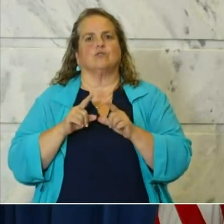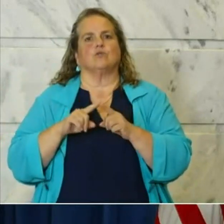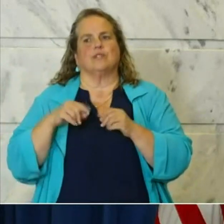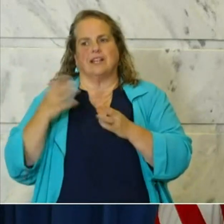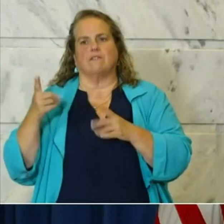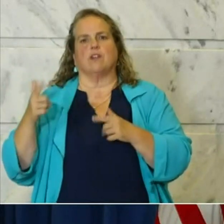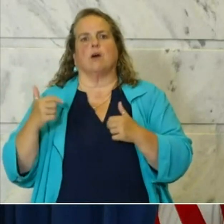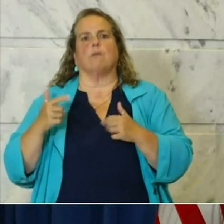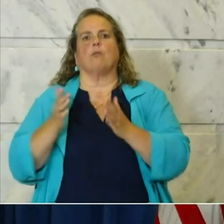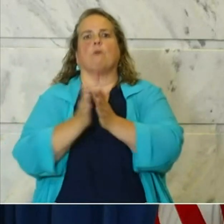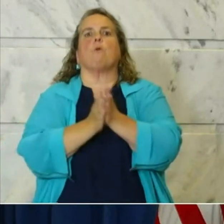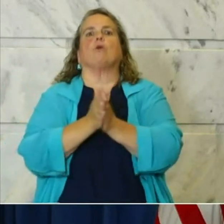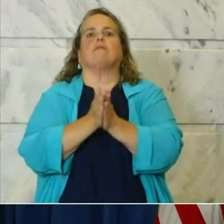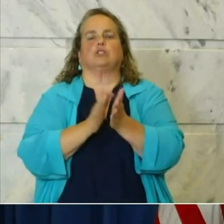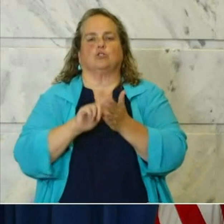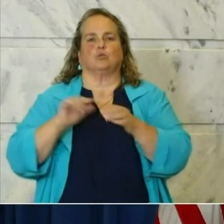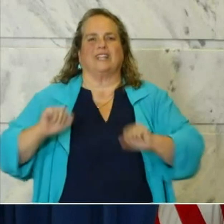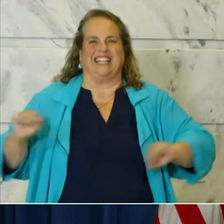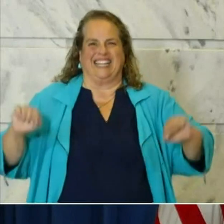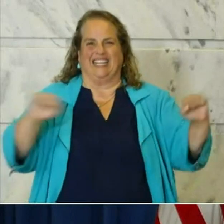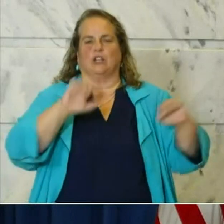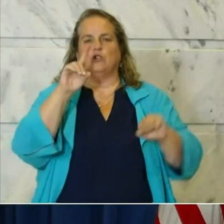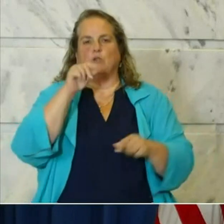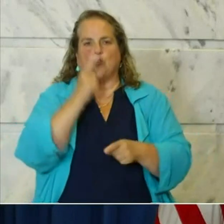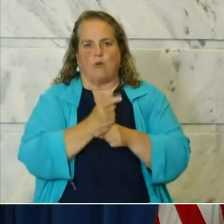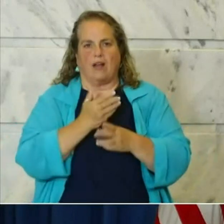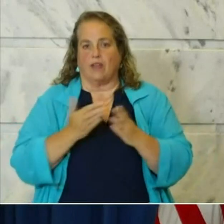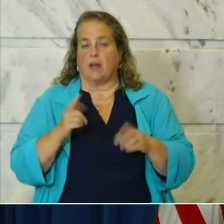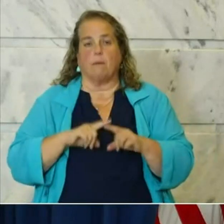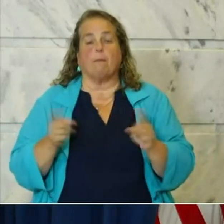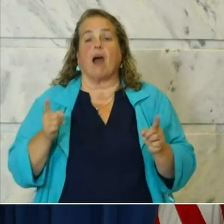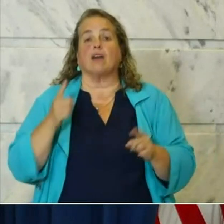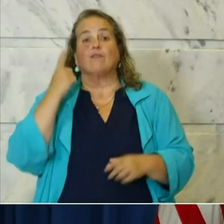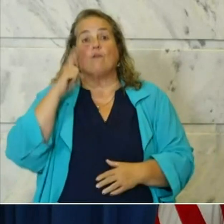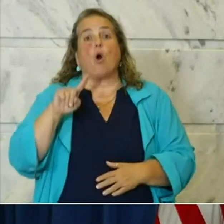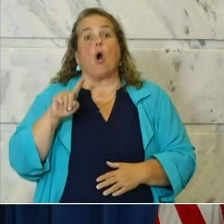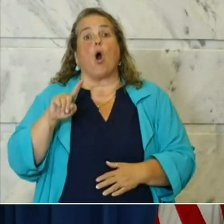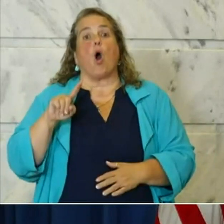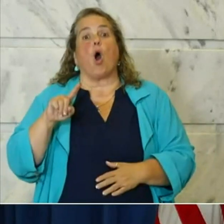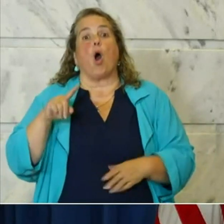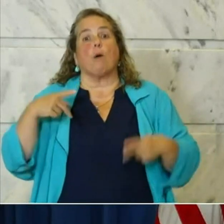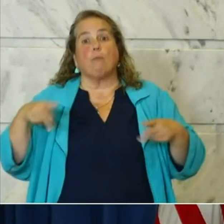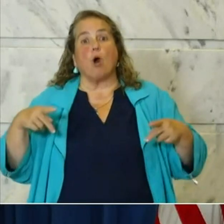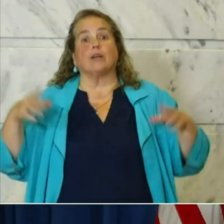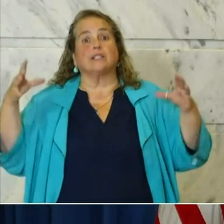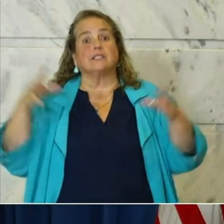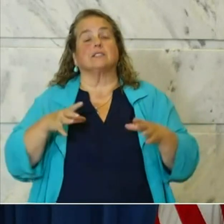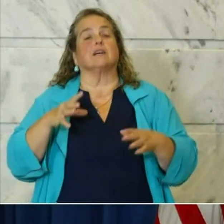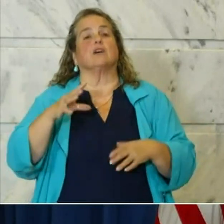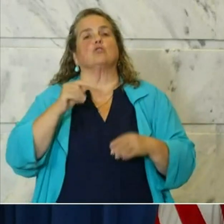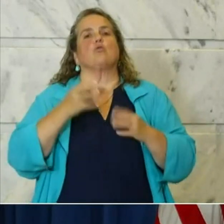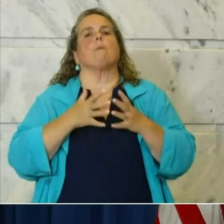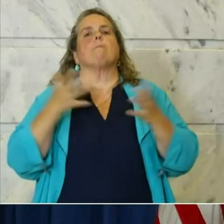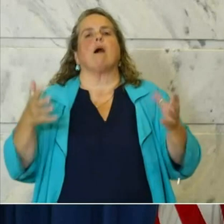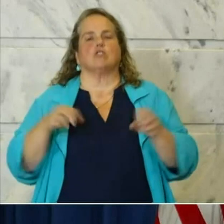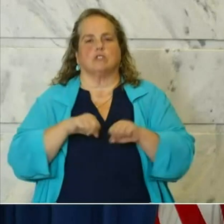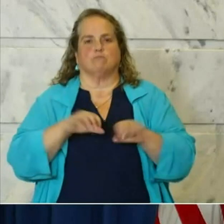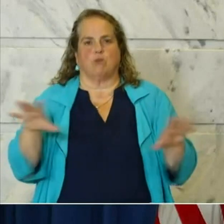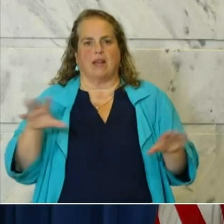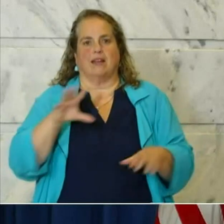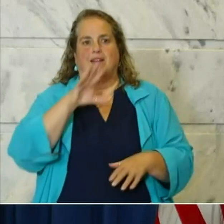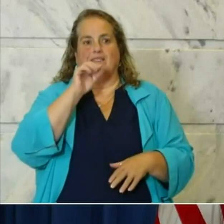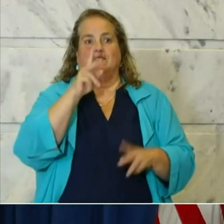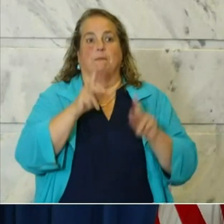to clean and to do the right things. But we are just seeing too much spread from 50 people getting together in